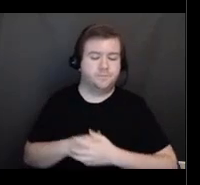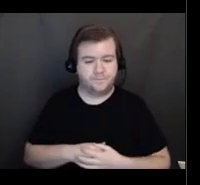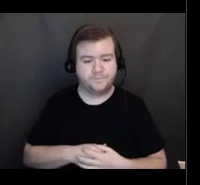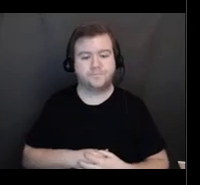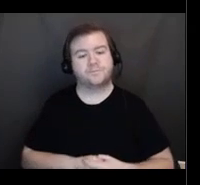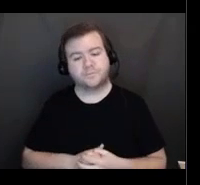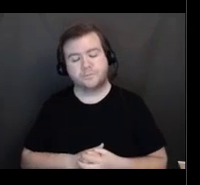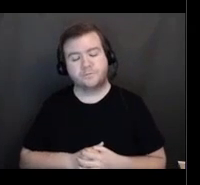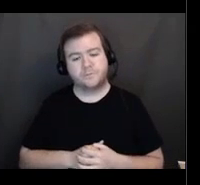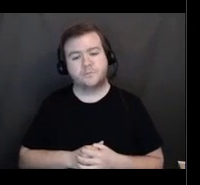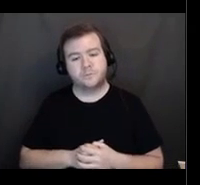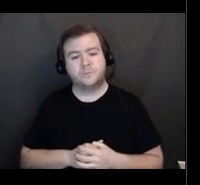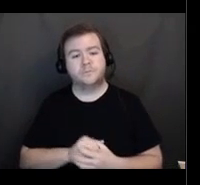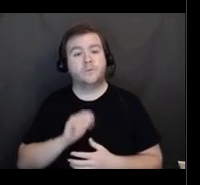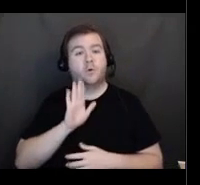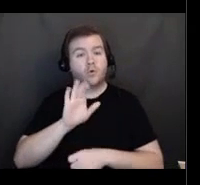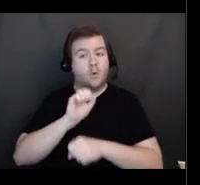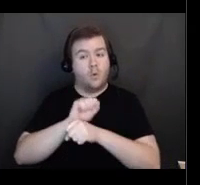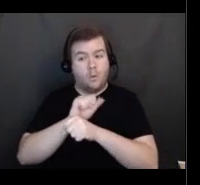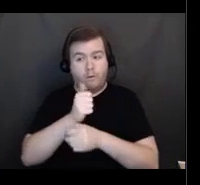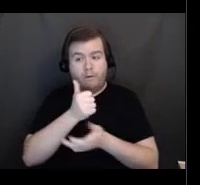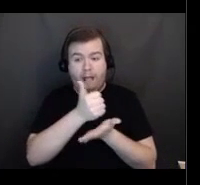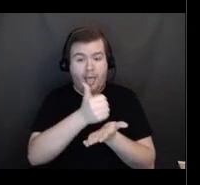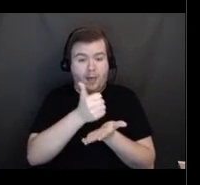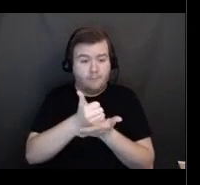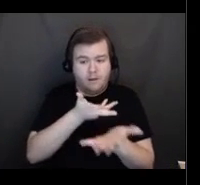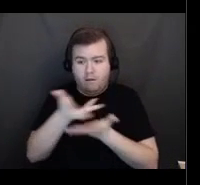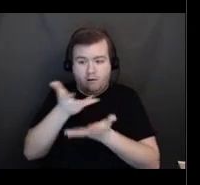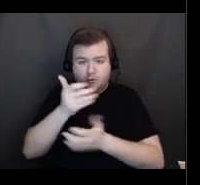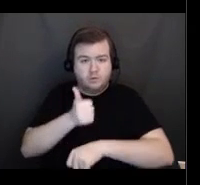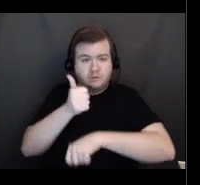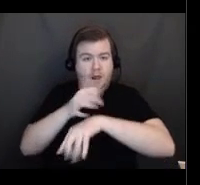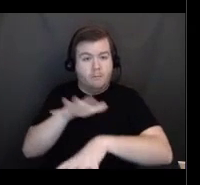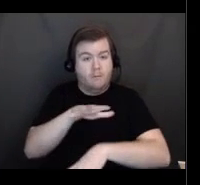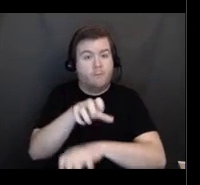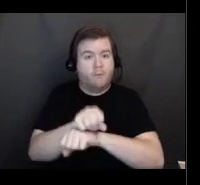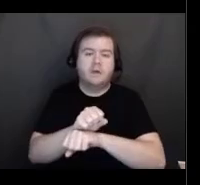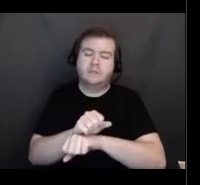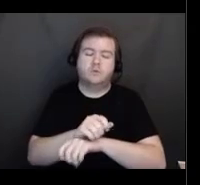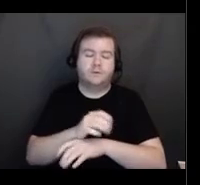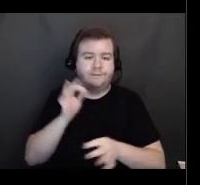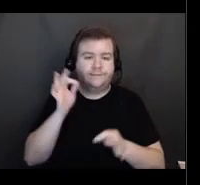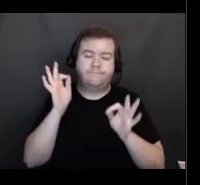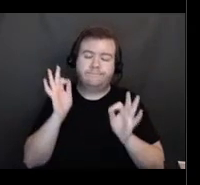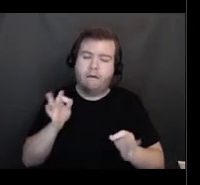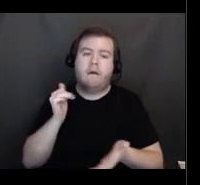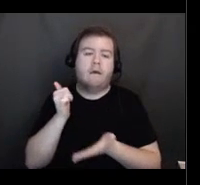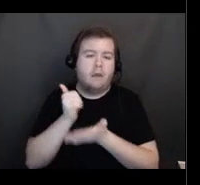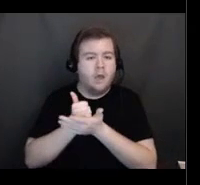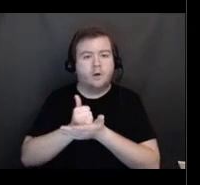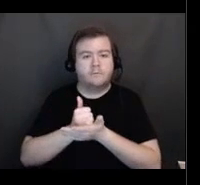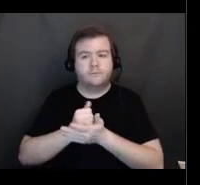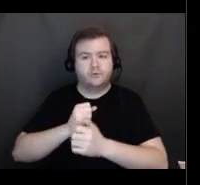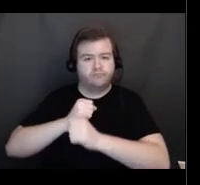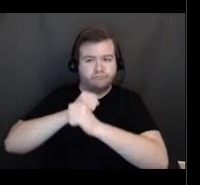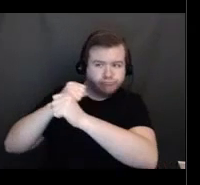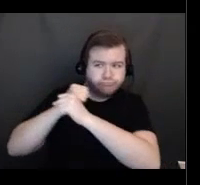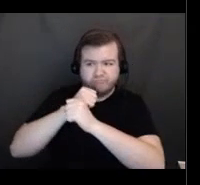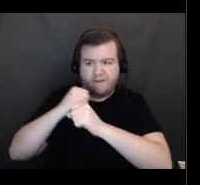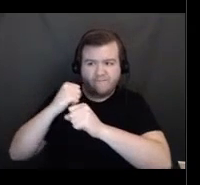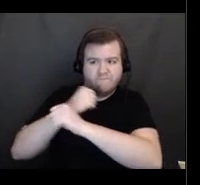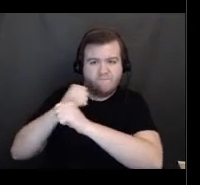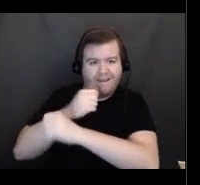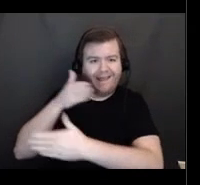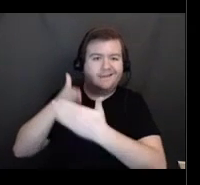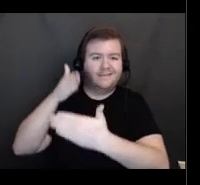with the scheduling of vaccine appointments, it helps in fighting the COVID-19 pandemic, and we are really, really, truly